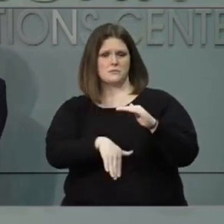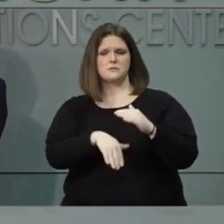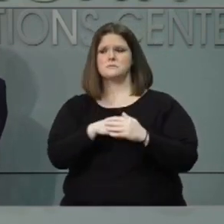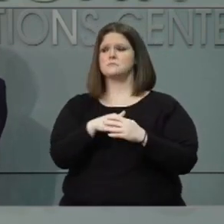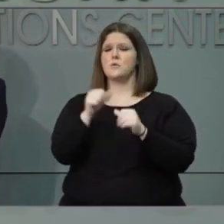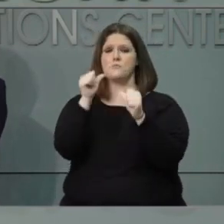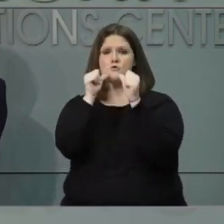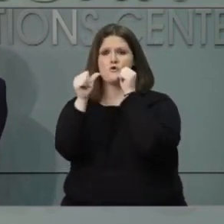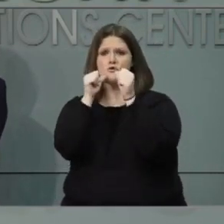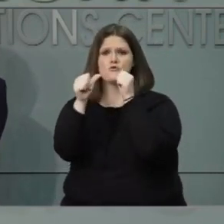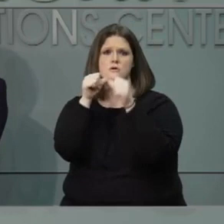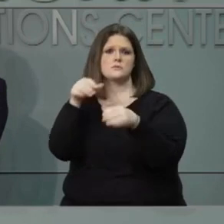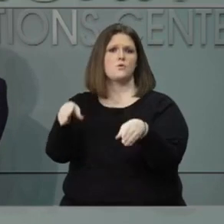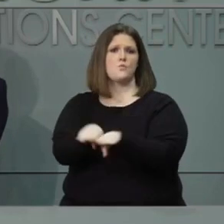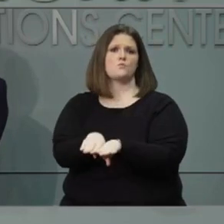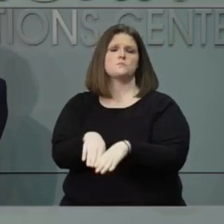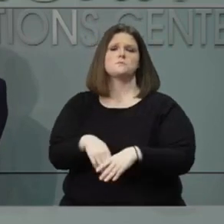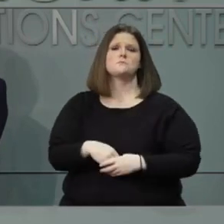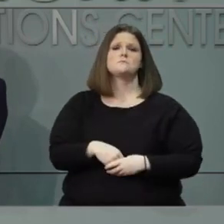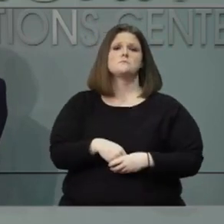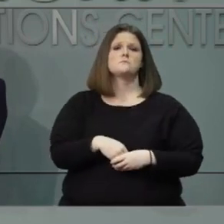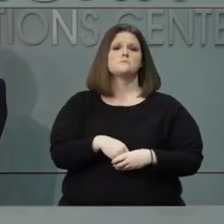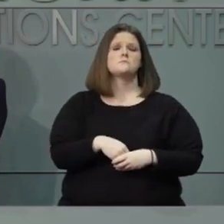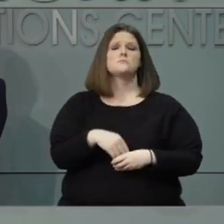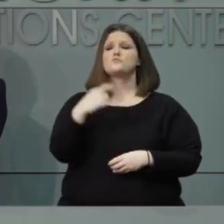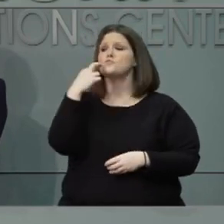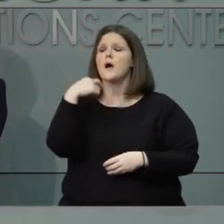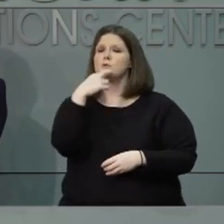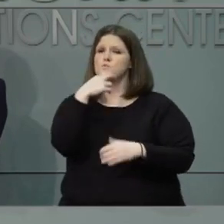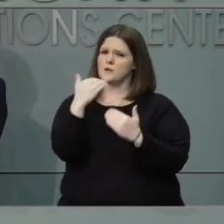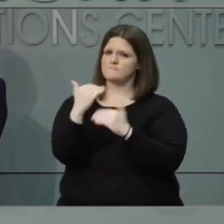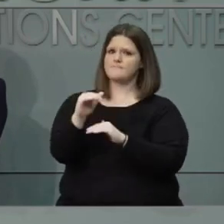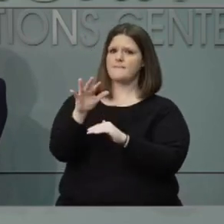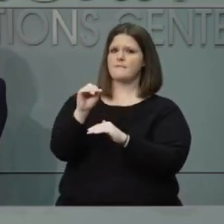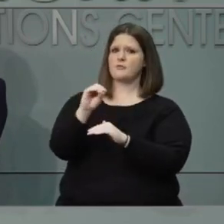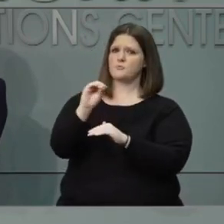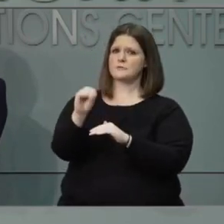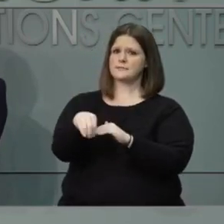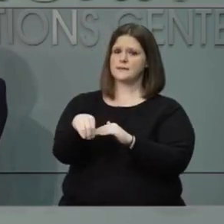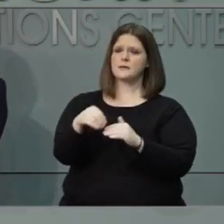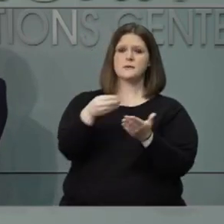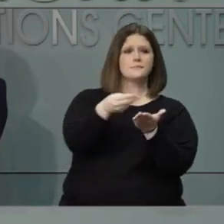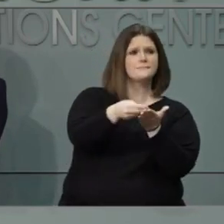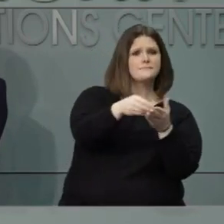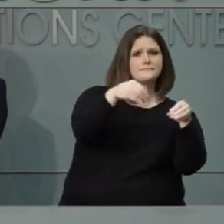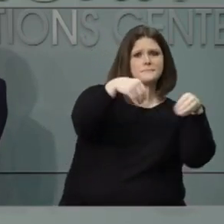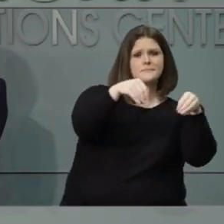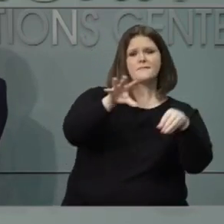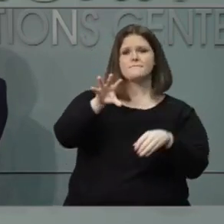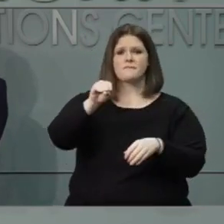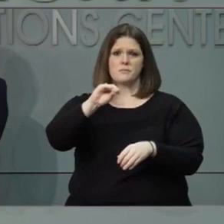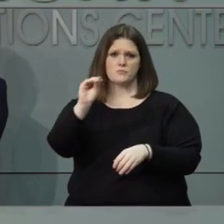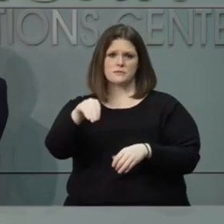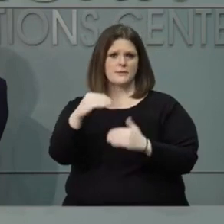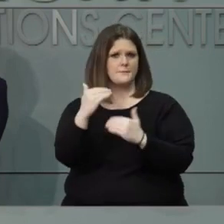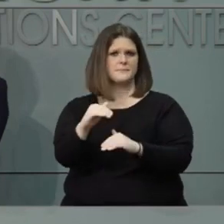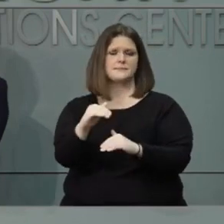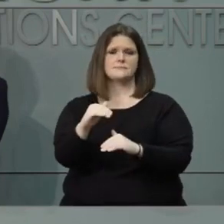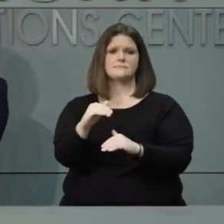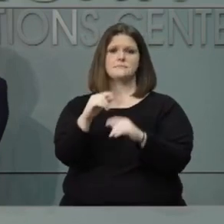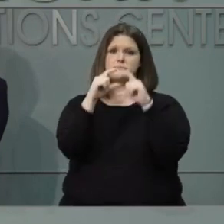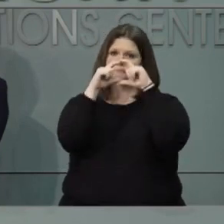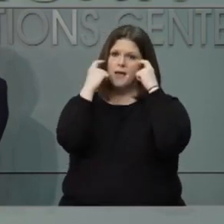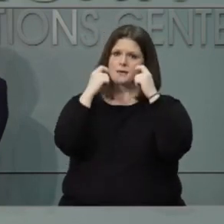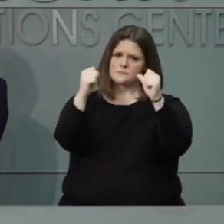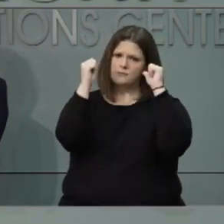We have 50% capacity in restaurants and retail. And we have a mass requirement